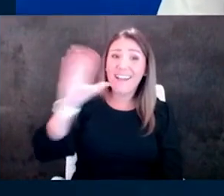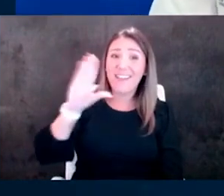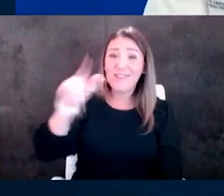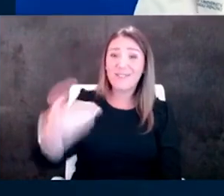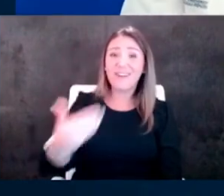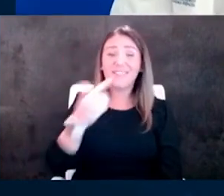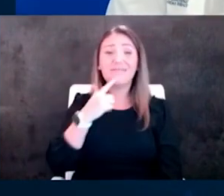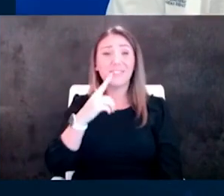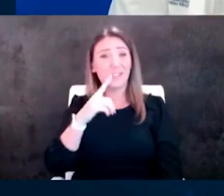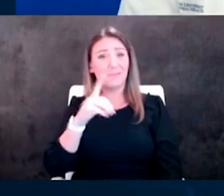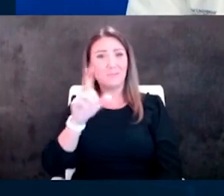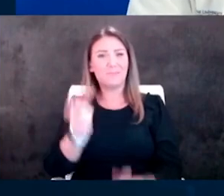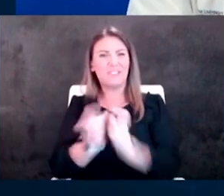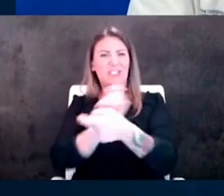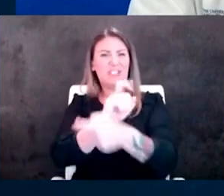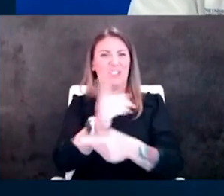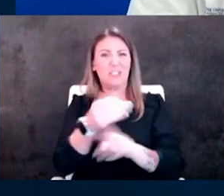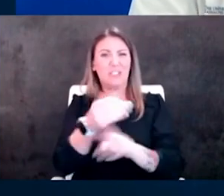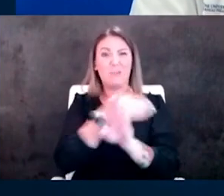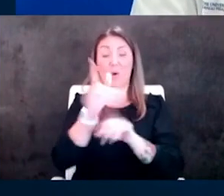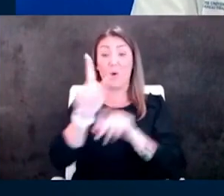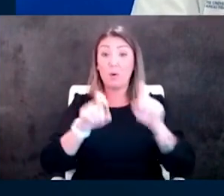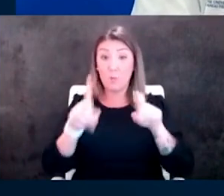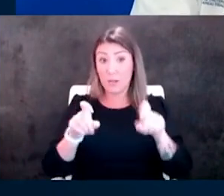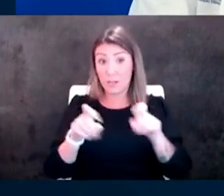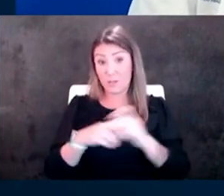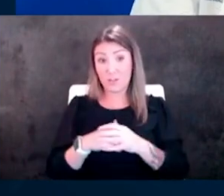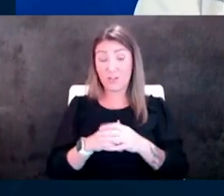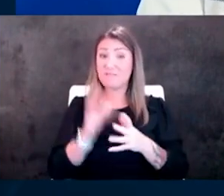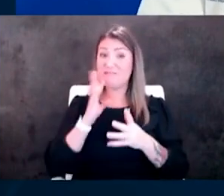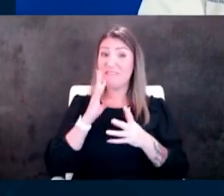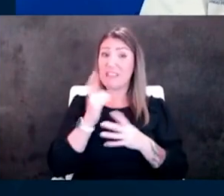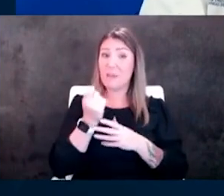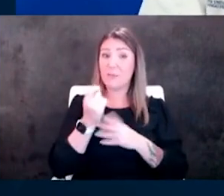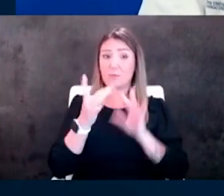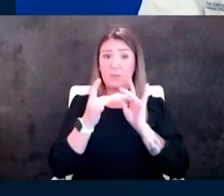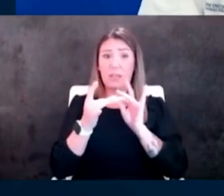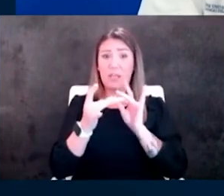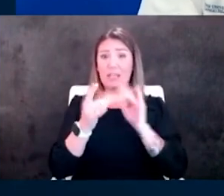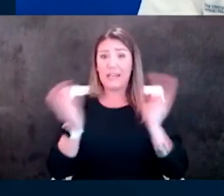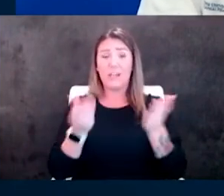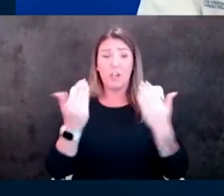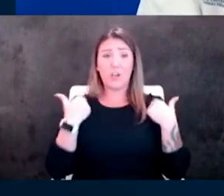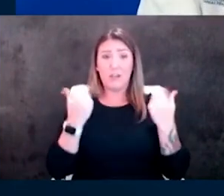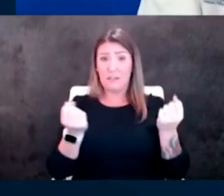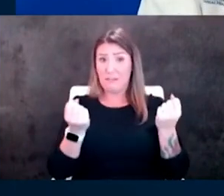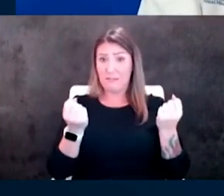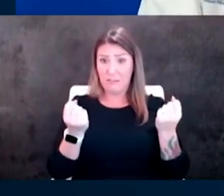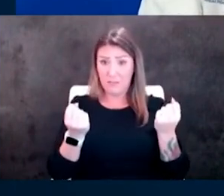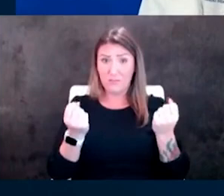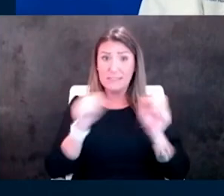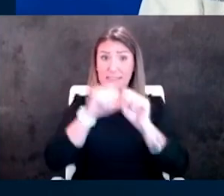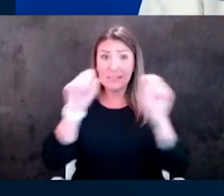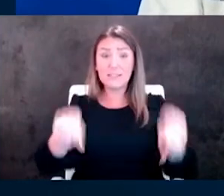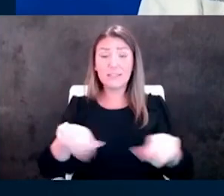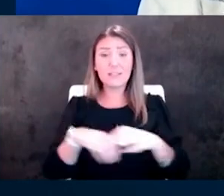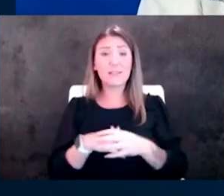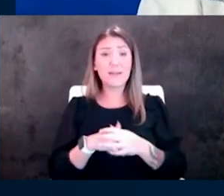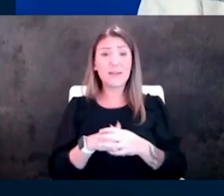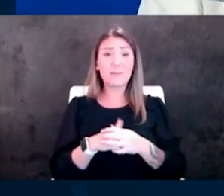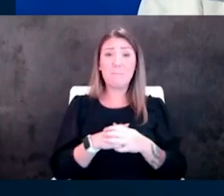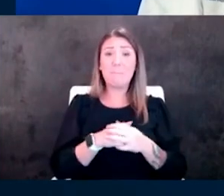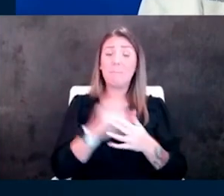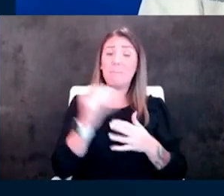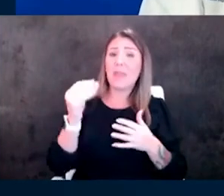gears for a minute before we go to questions and just talk a little bit about what's going on here at the health at the med center yeah at the in our hospital